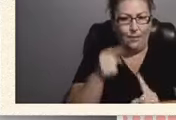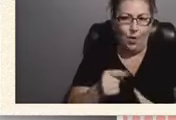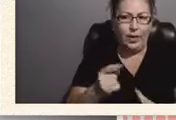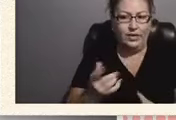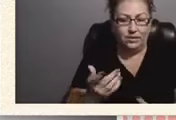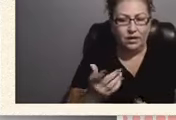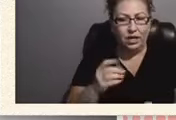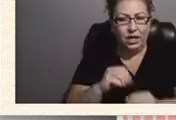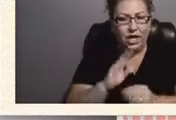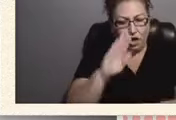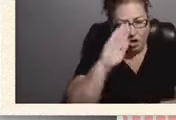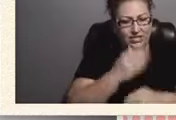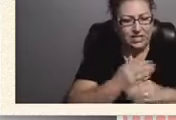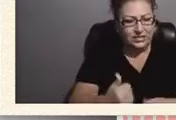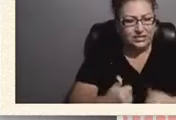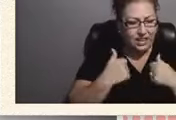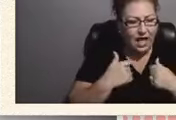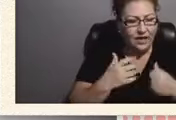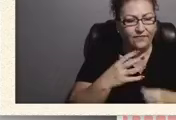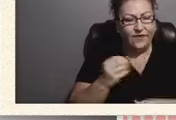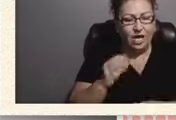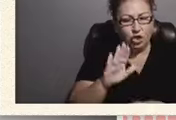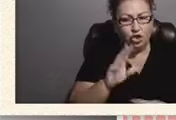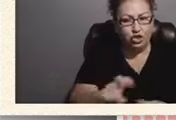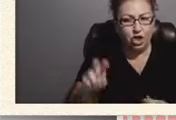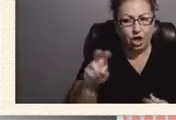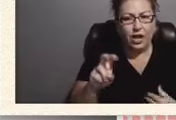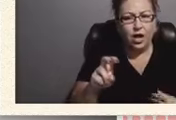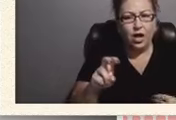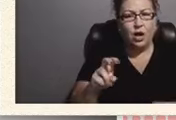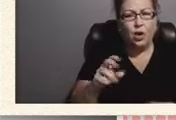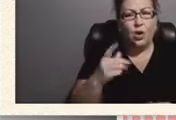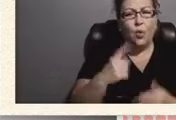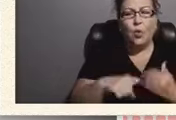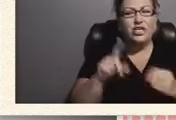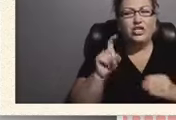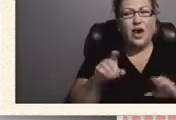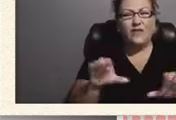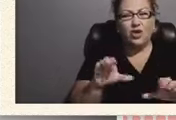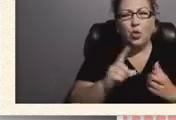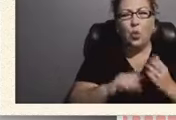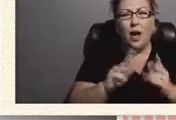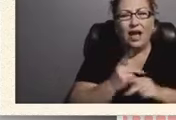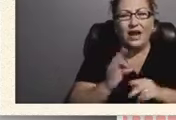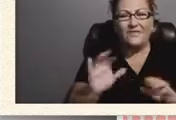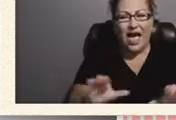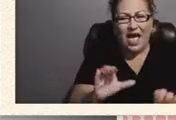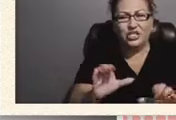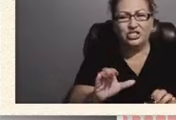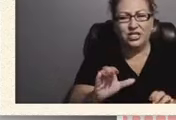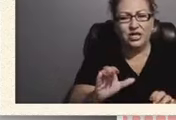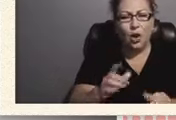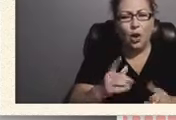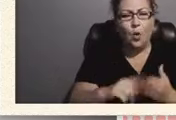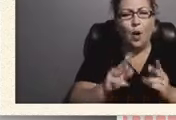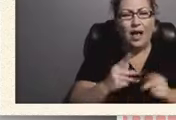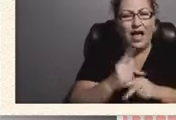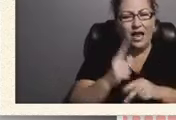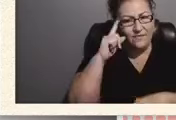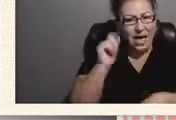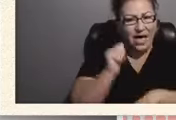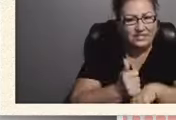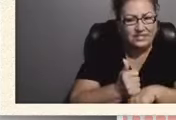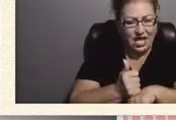your son's life, in your journey, what did it take? What kind of actions, what kind of mindset it takes to get to this point?